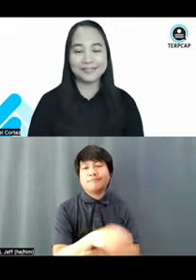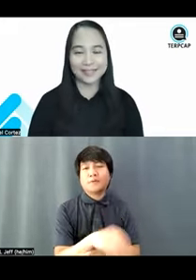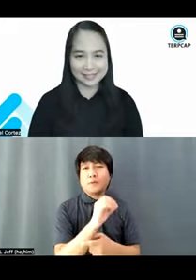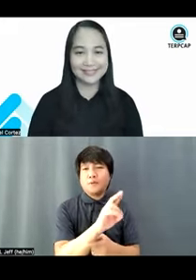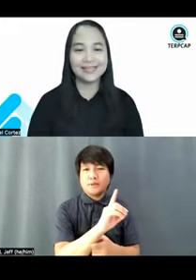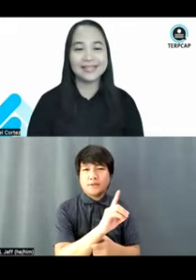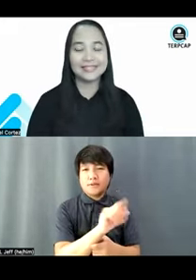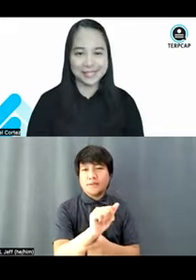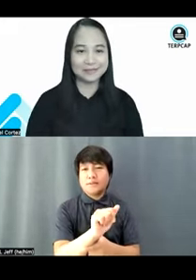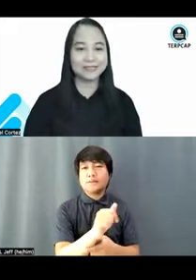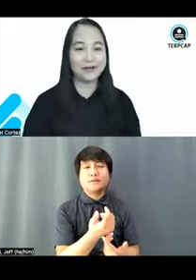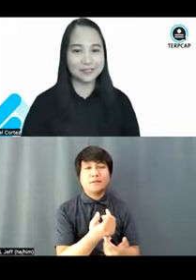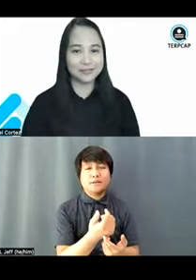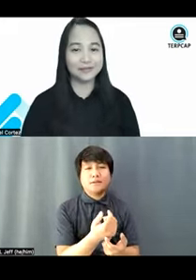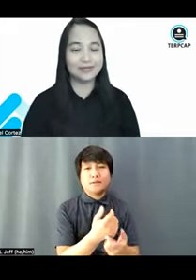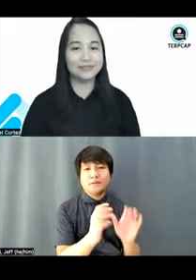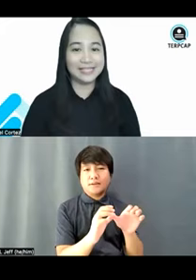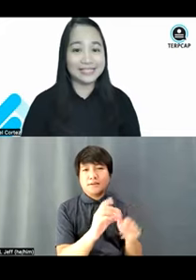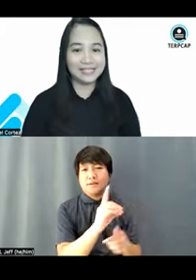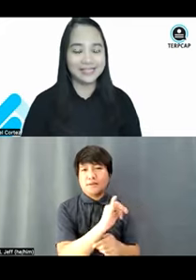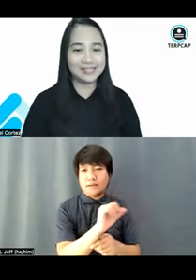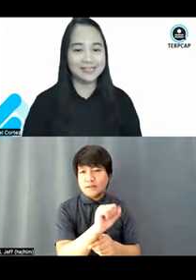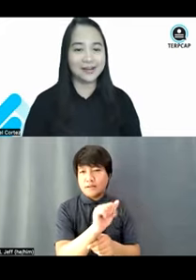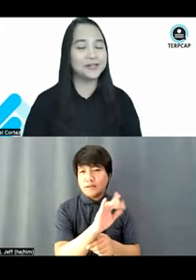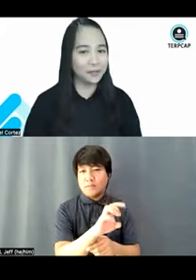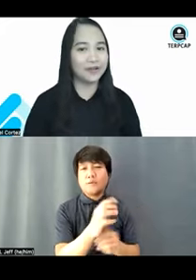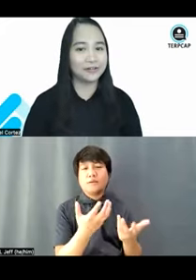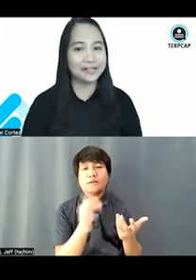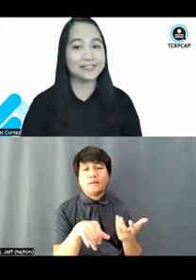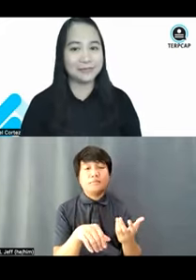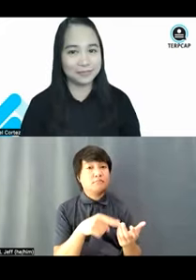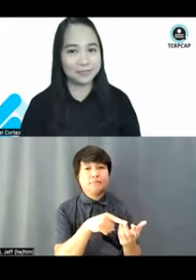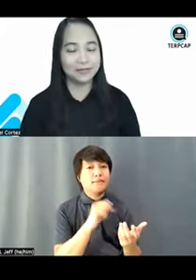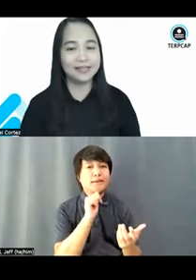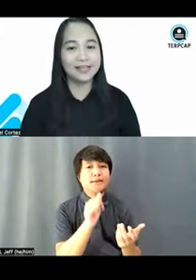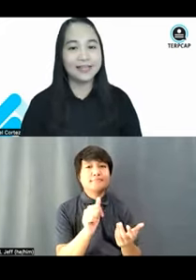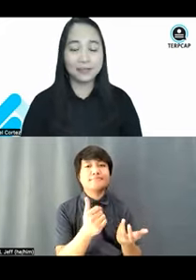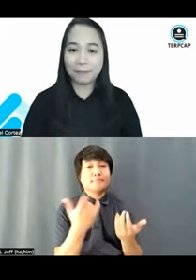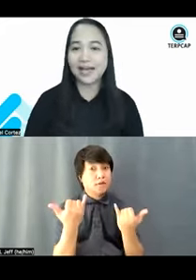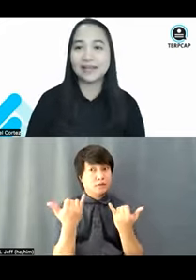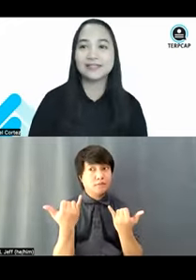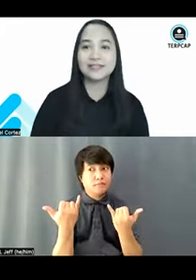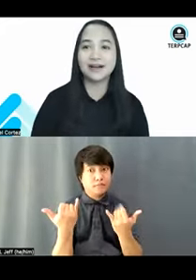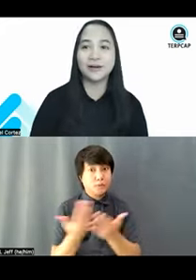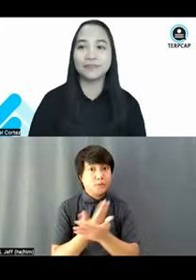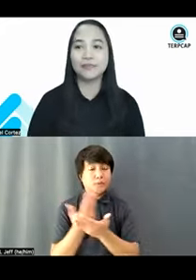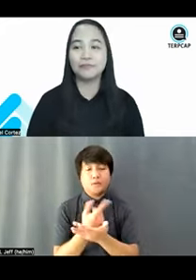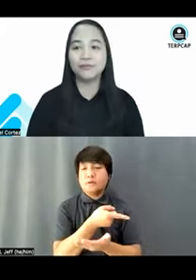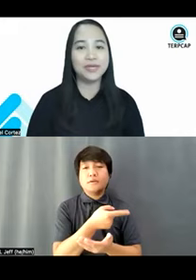Yes, disabled also these days are no longer acceptable. In the past,